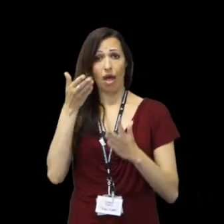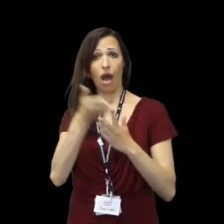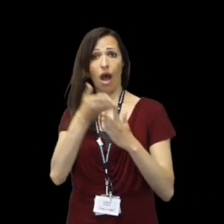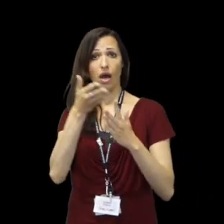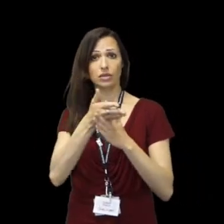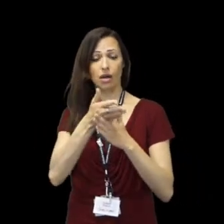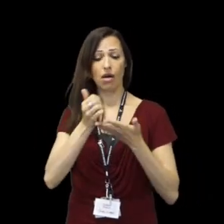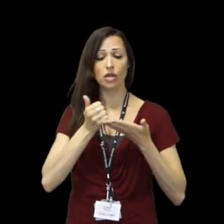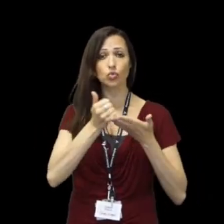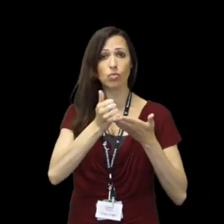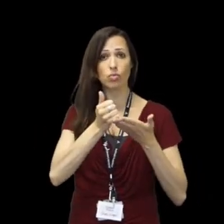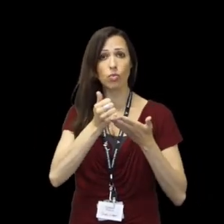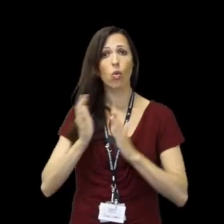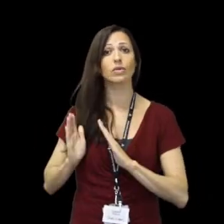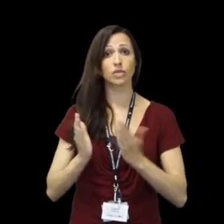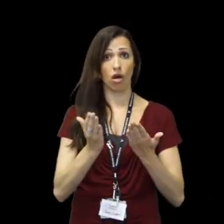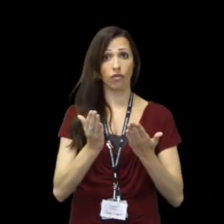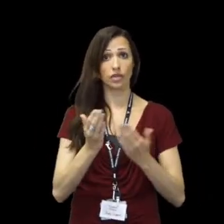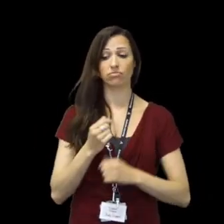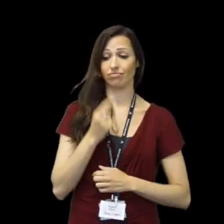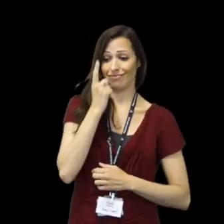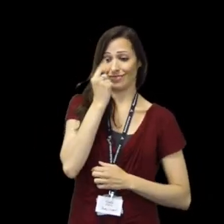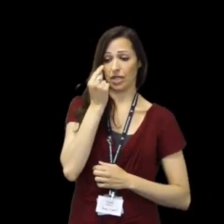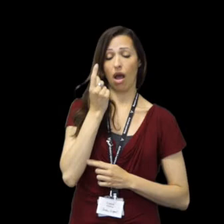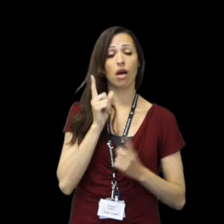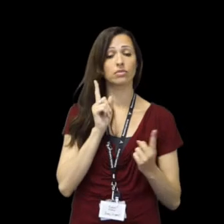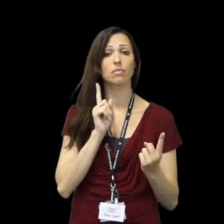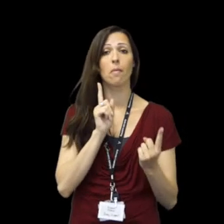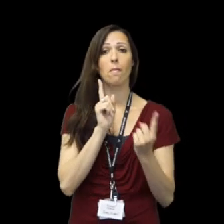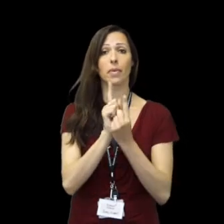at the Oxford Access Centre for advice and guidance.